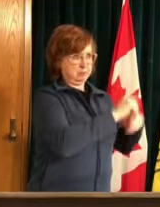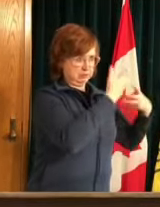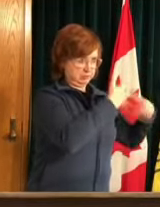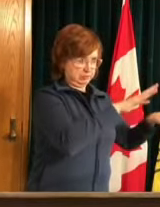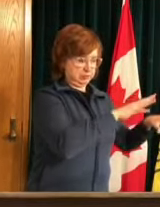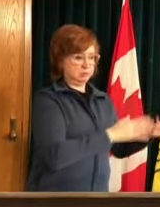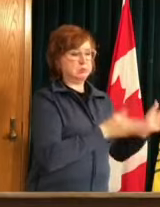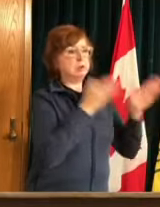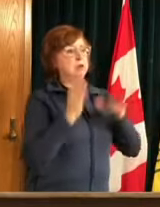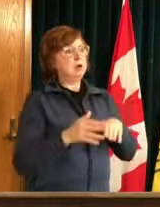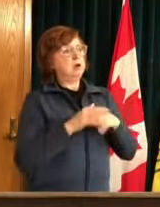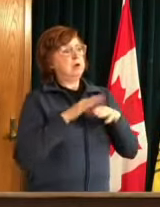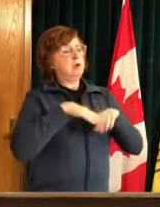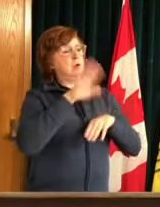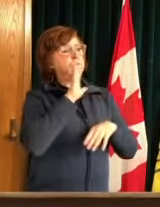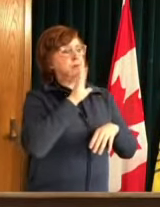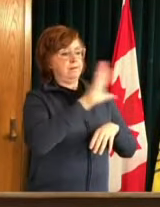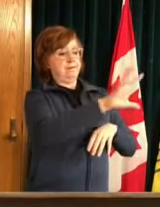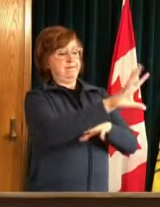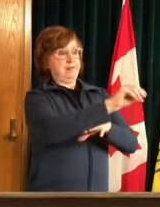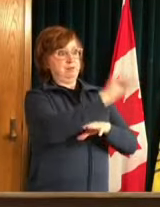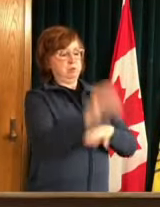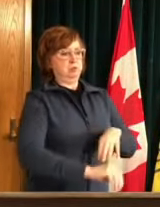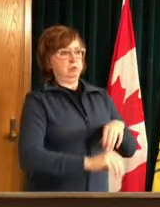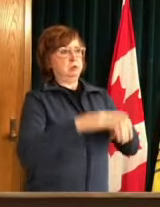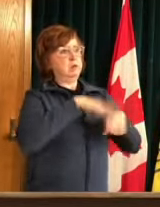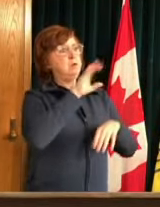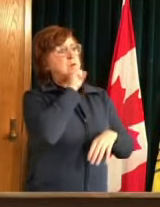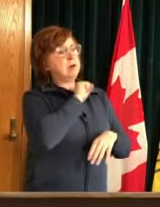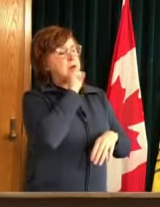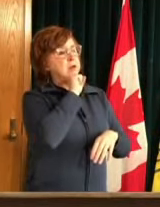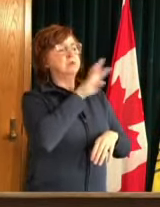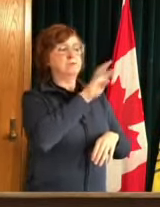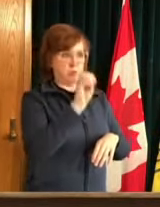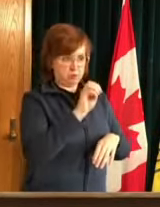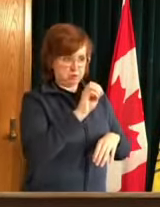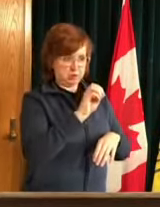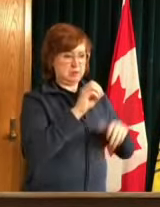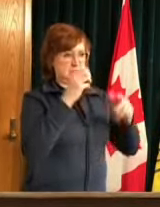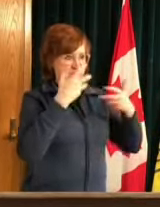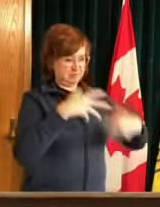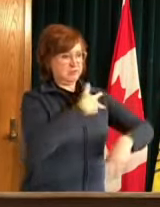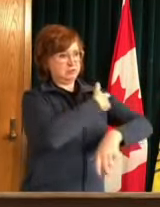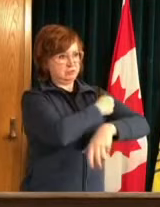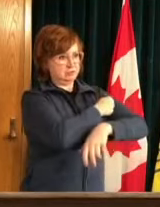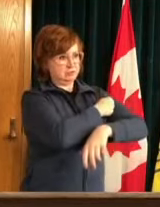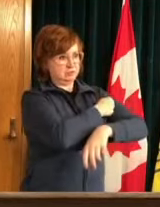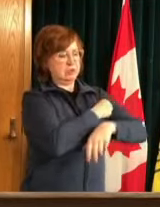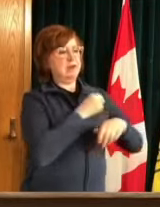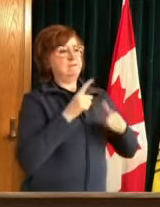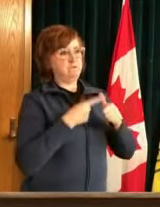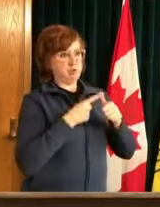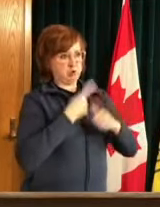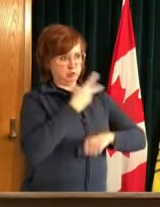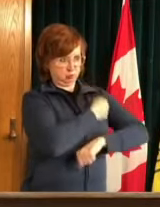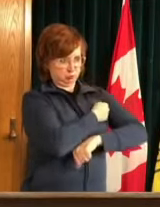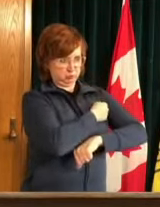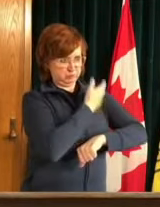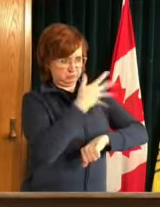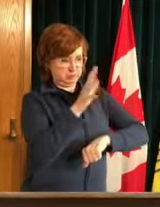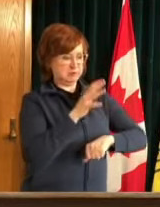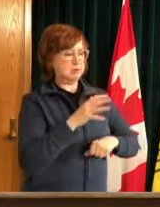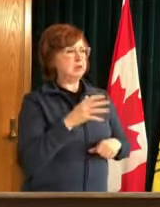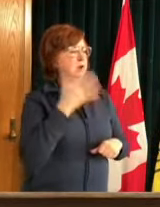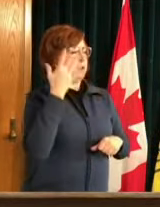more than 50% of those over the age of 40 have also now received their first dose and here's why